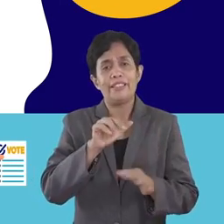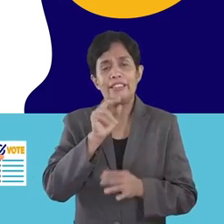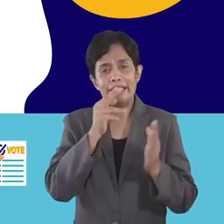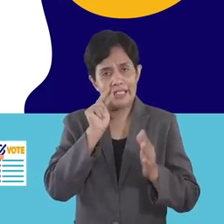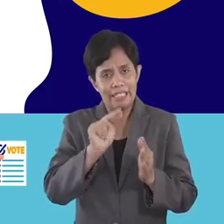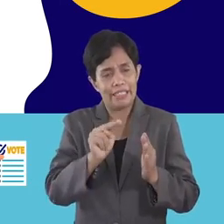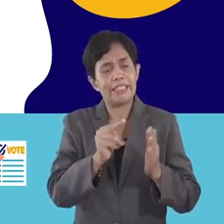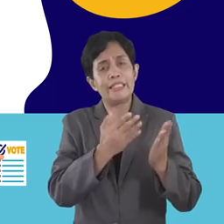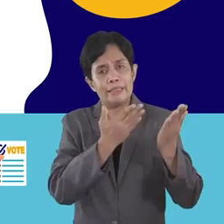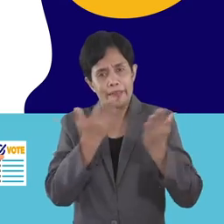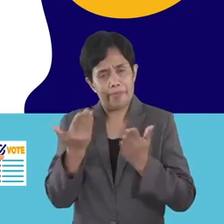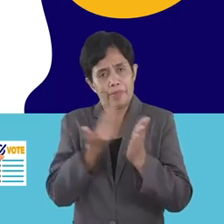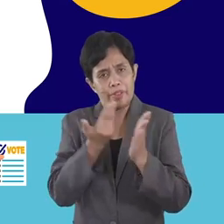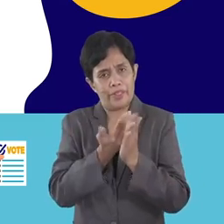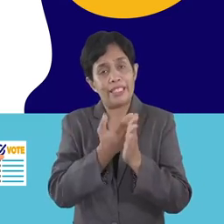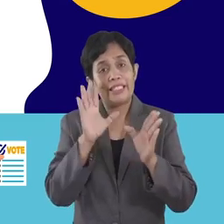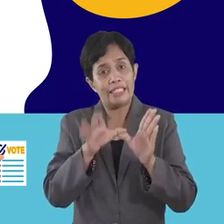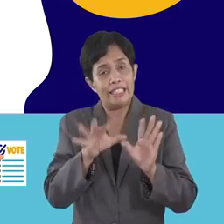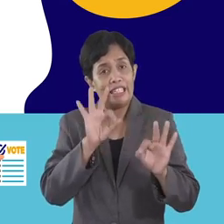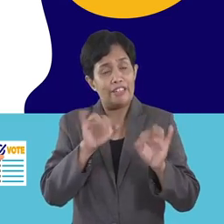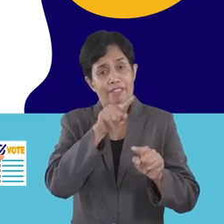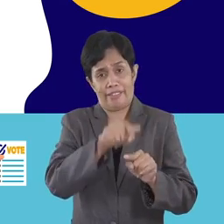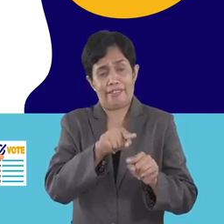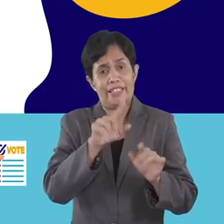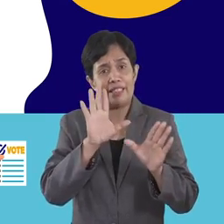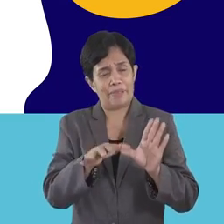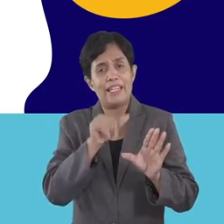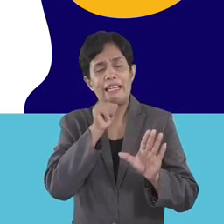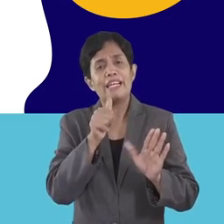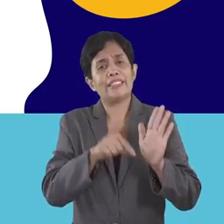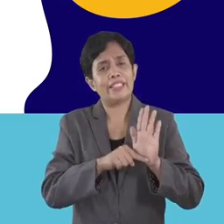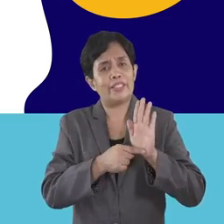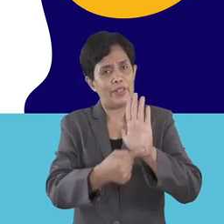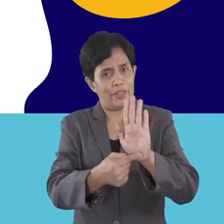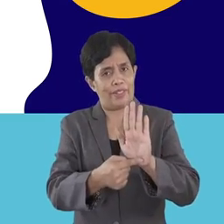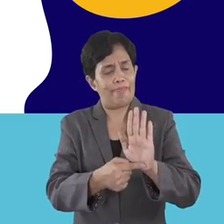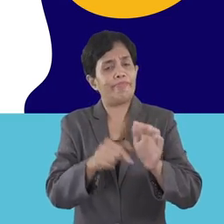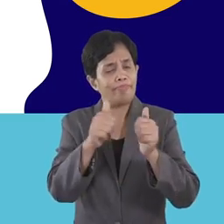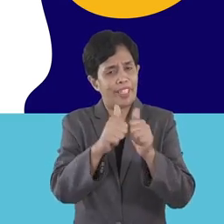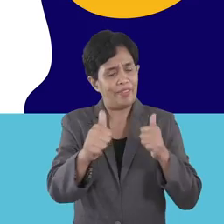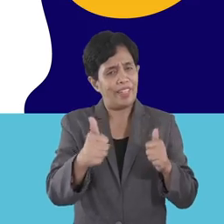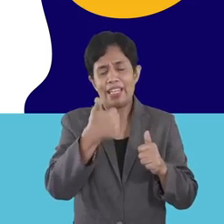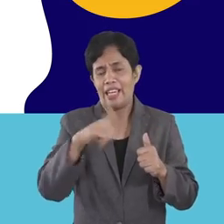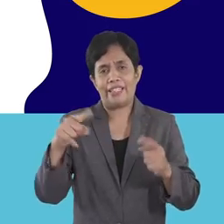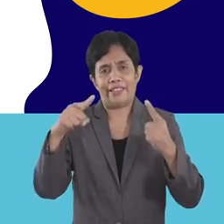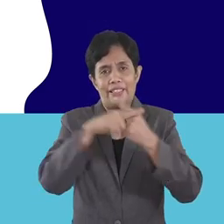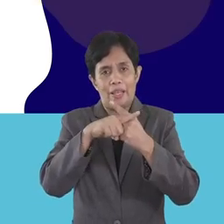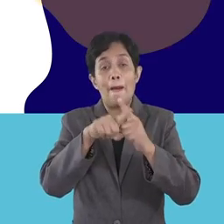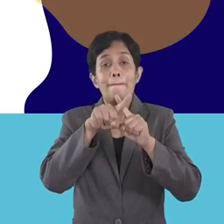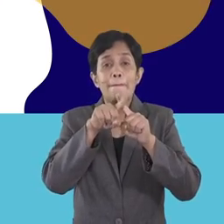to bring proof of disability if your disability is non-manifest. This is to avoid any complication.